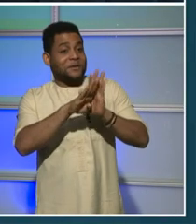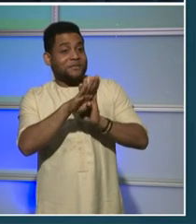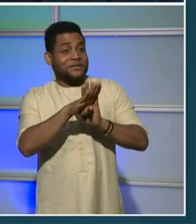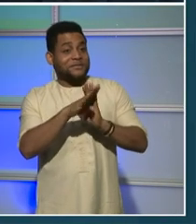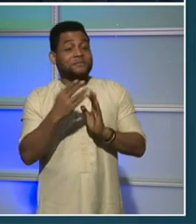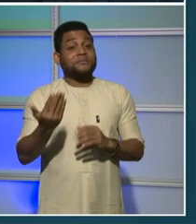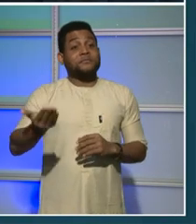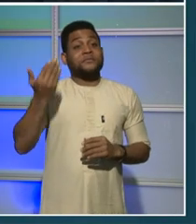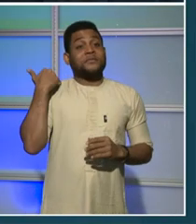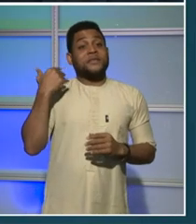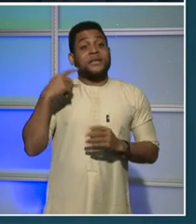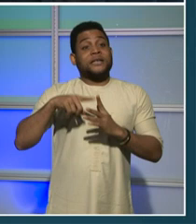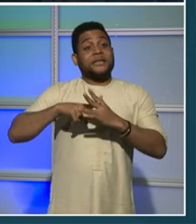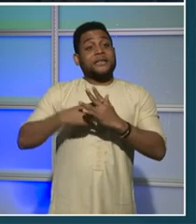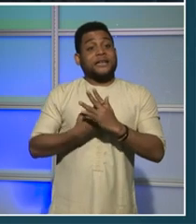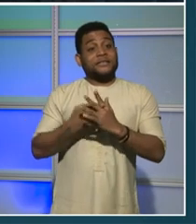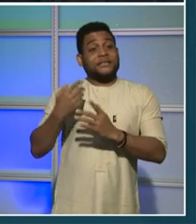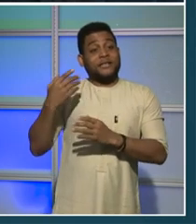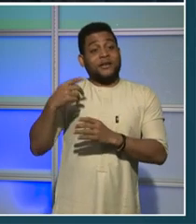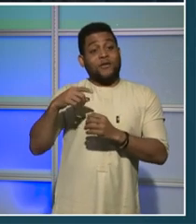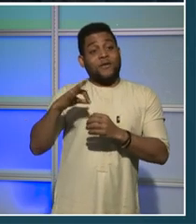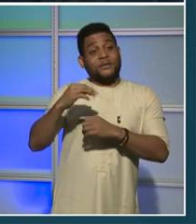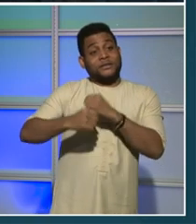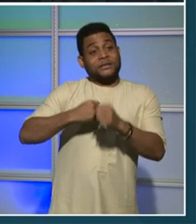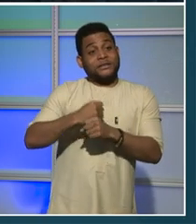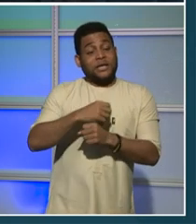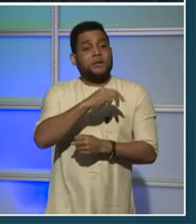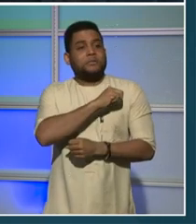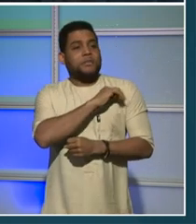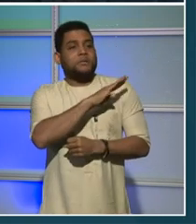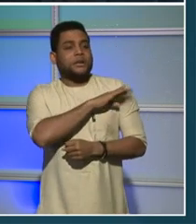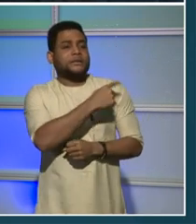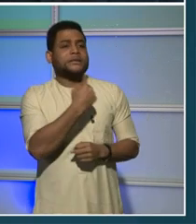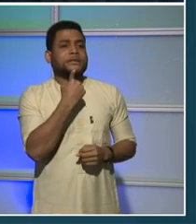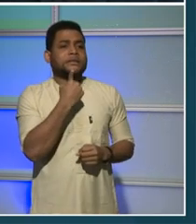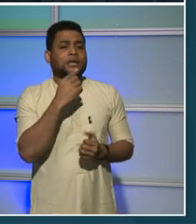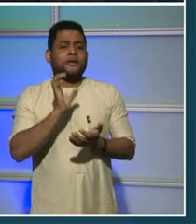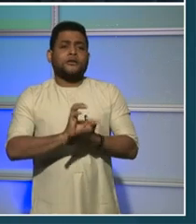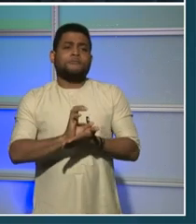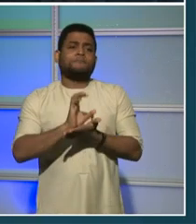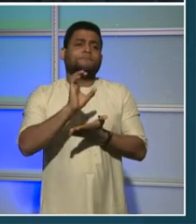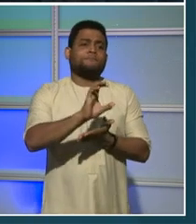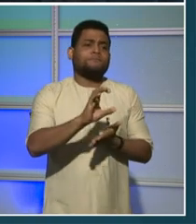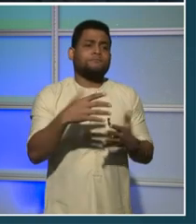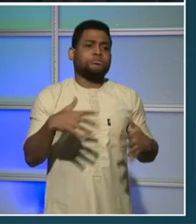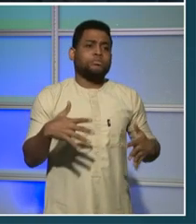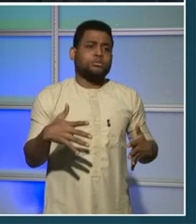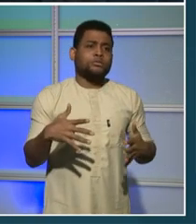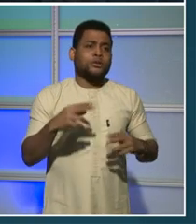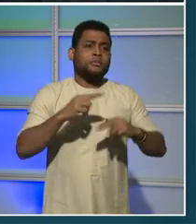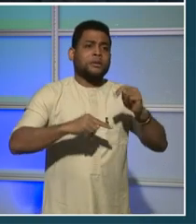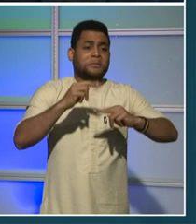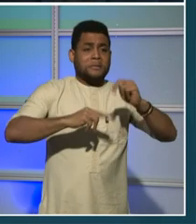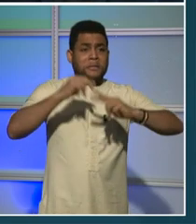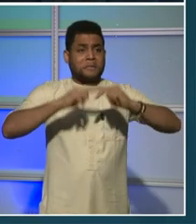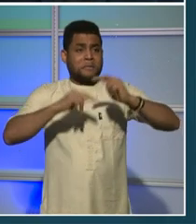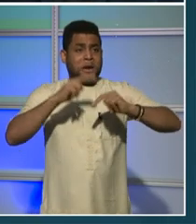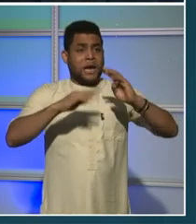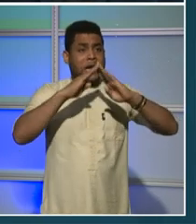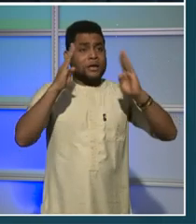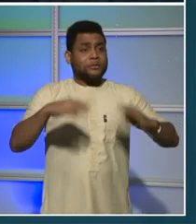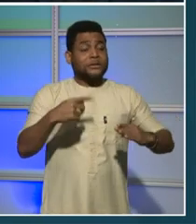delivering 36,000 units of housing for district residents, including at least 12,000 units of affordable housing by 2025.